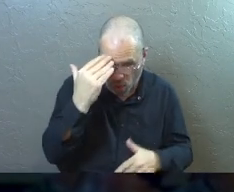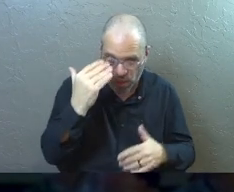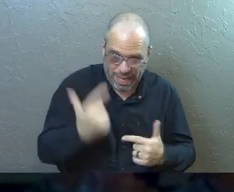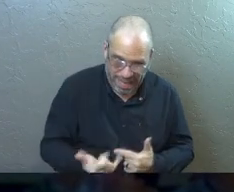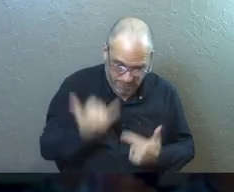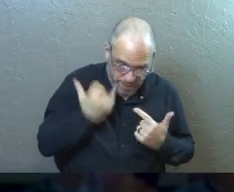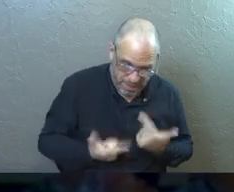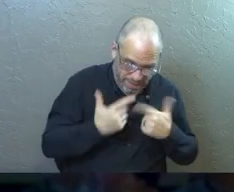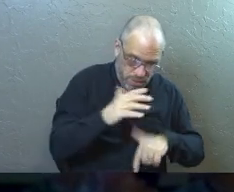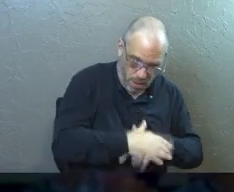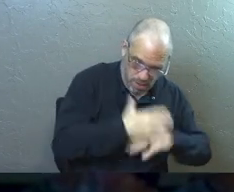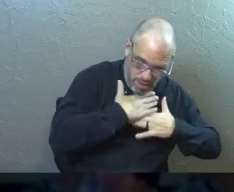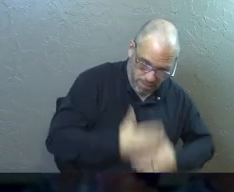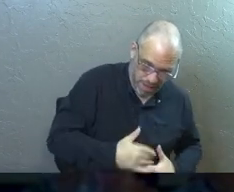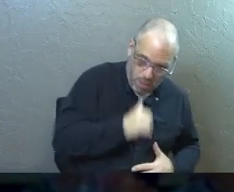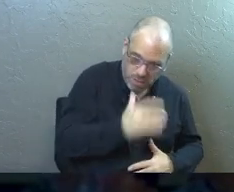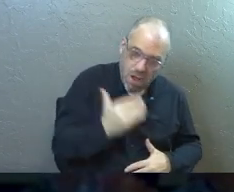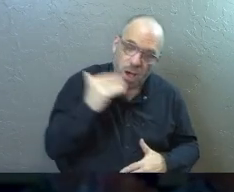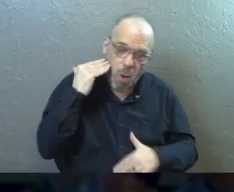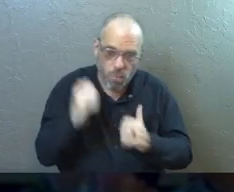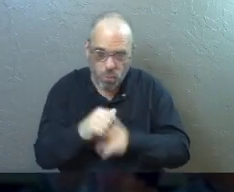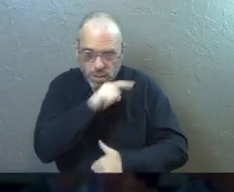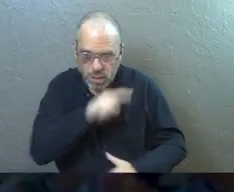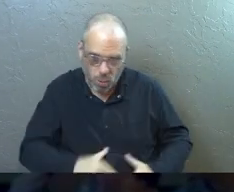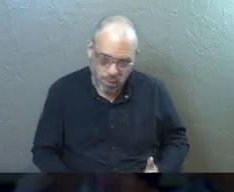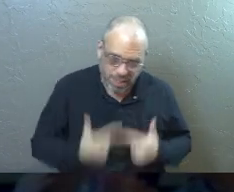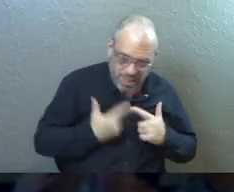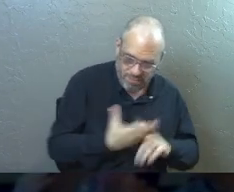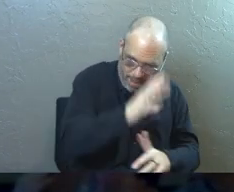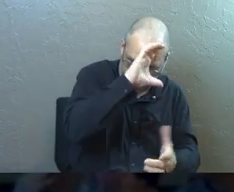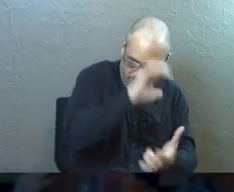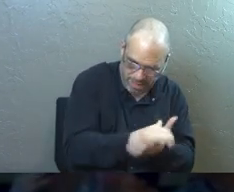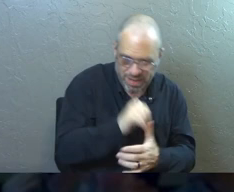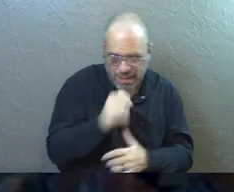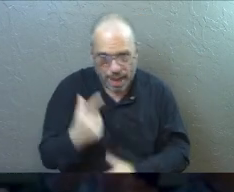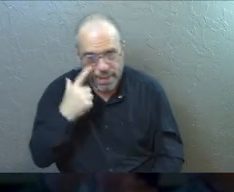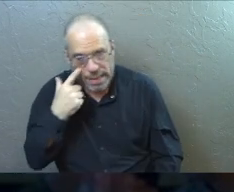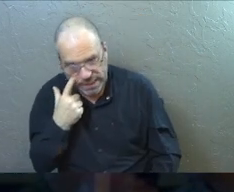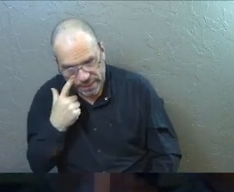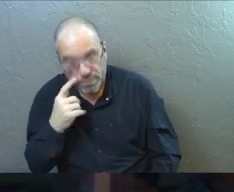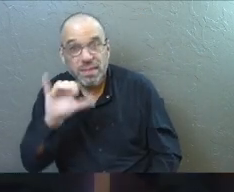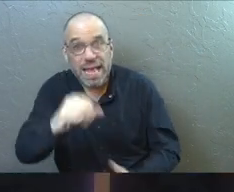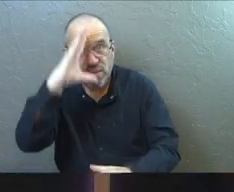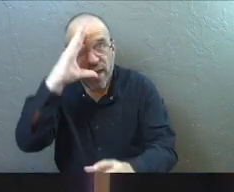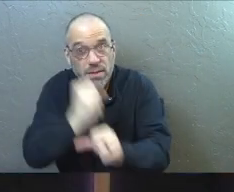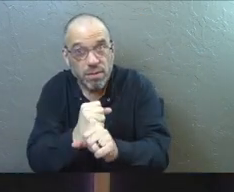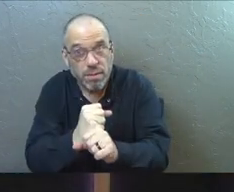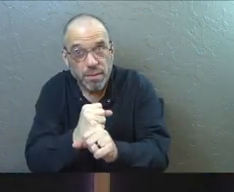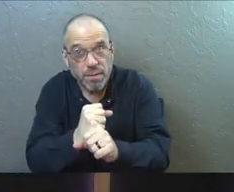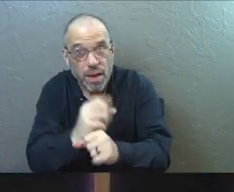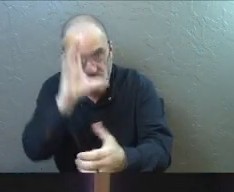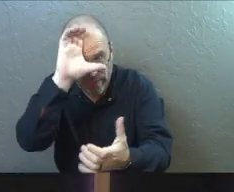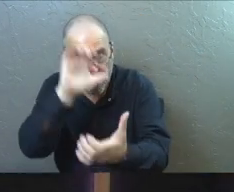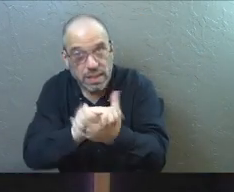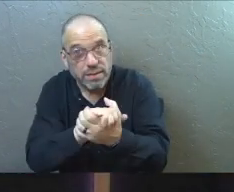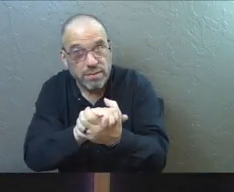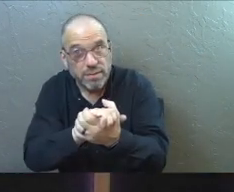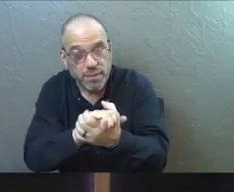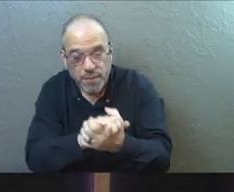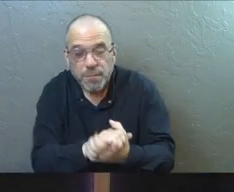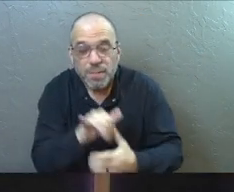that as long as we live in these bodies, we are not home with the Lord. For we live by believing and not by seeing. There's faith. Got to believe.